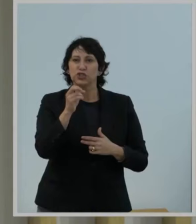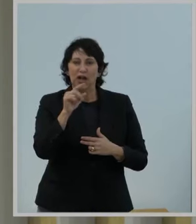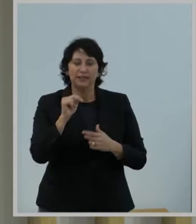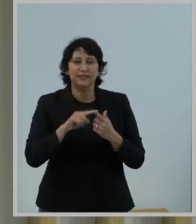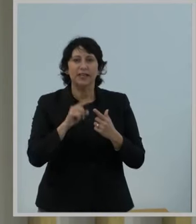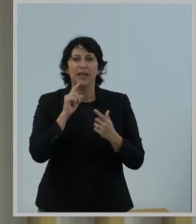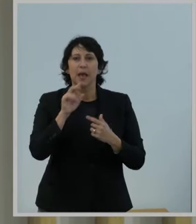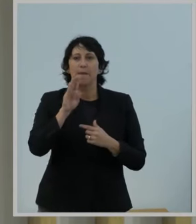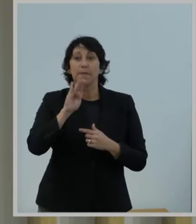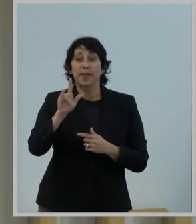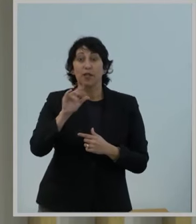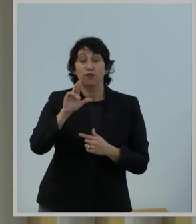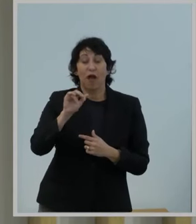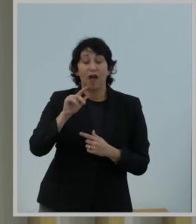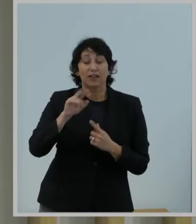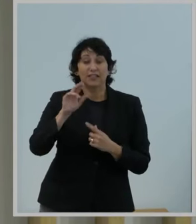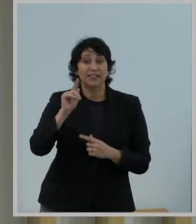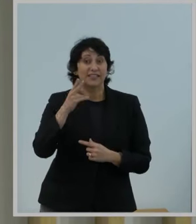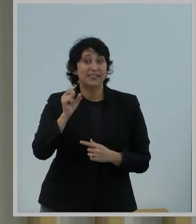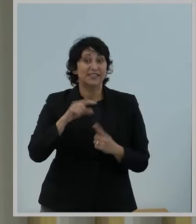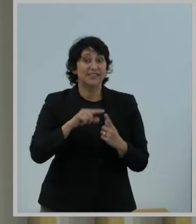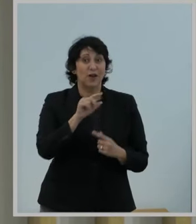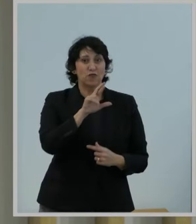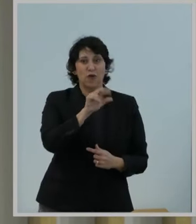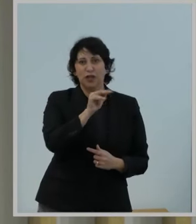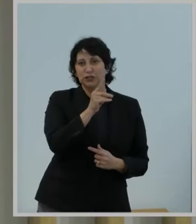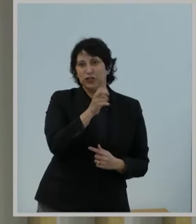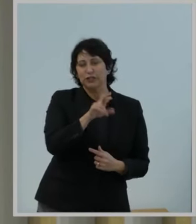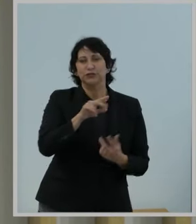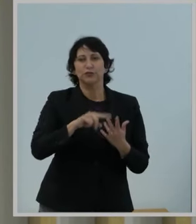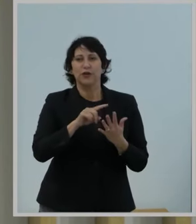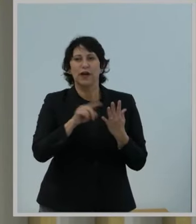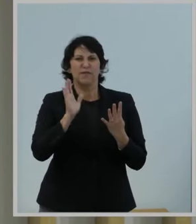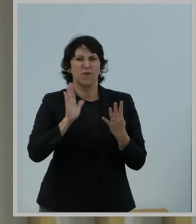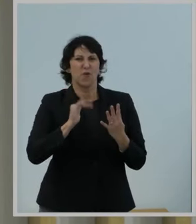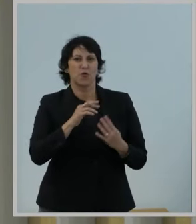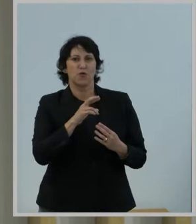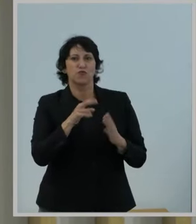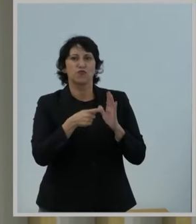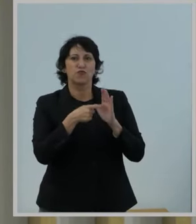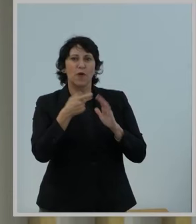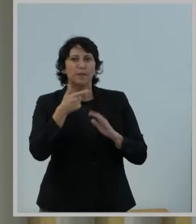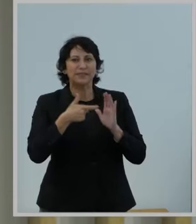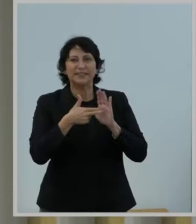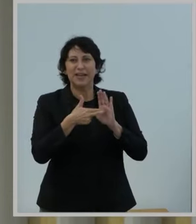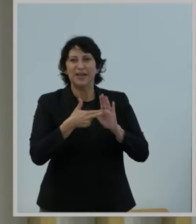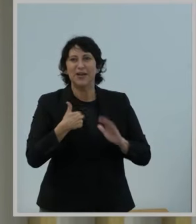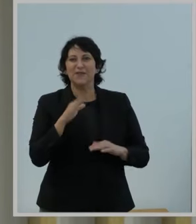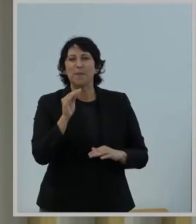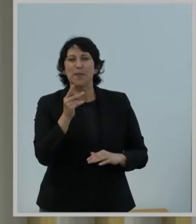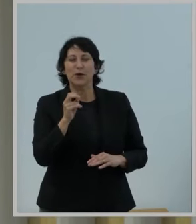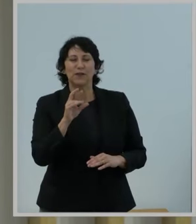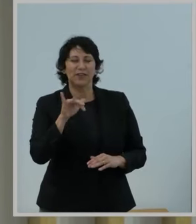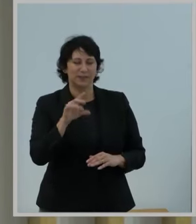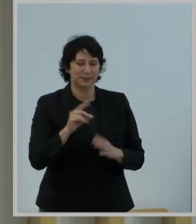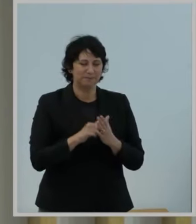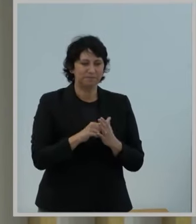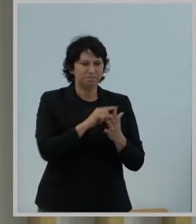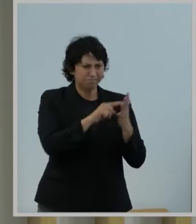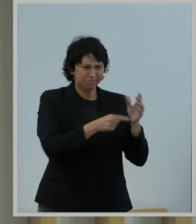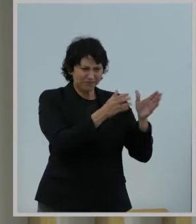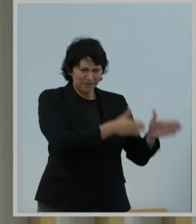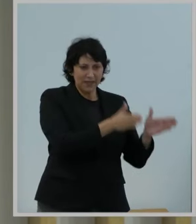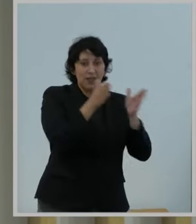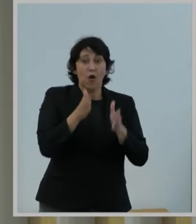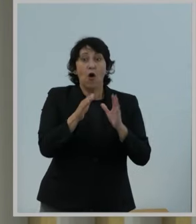Representative Bill Rackis, Representative Blunt Rochester, and former Representative Butterfield. Thank you also to the agency's